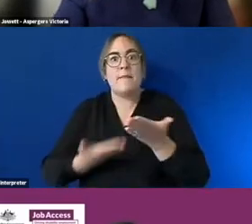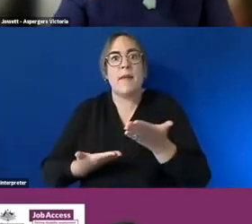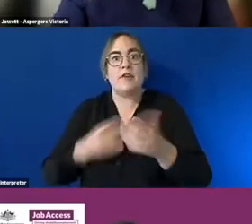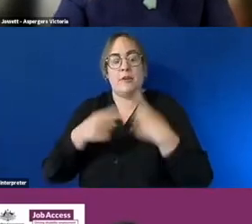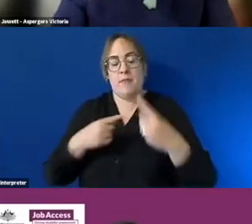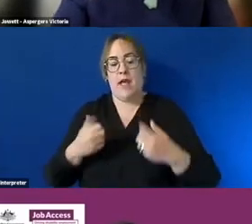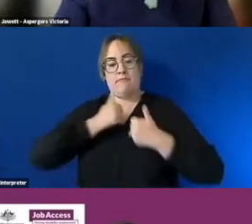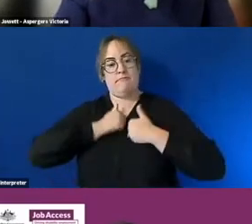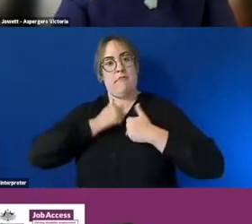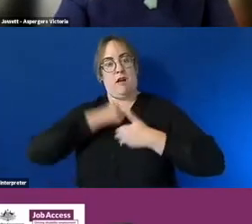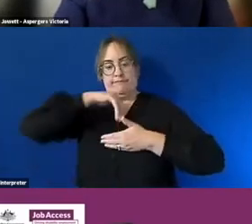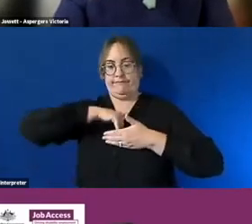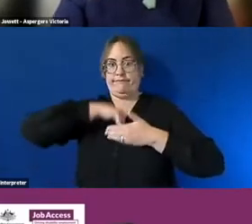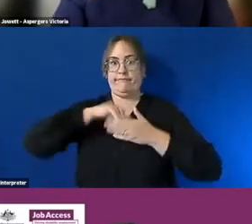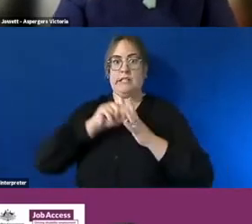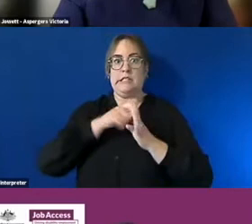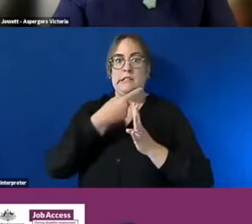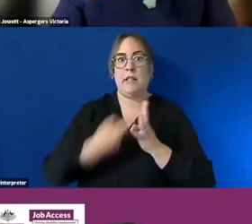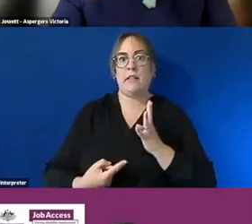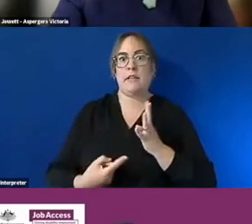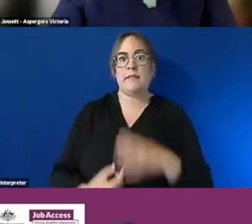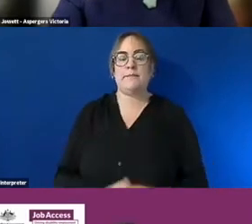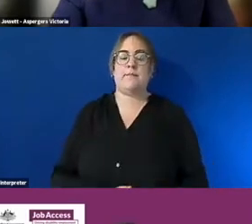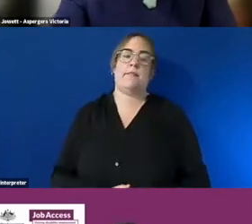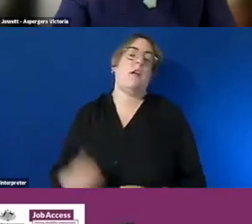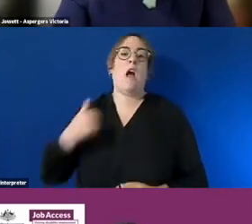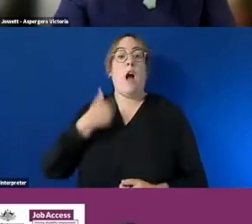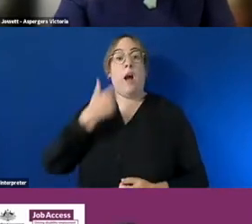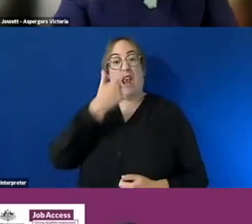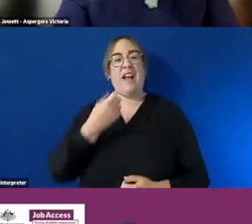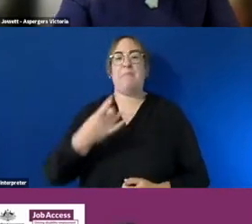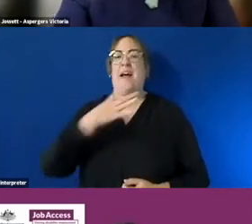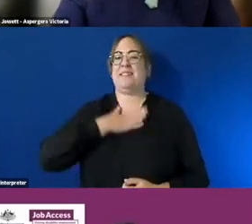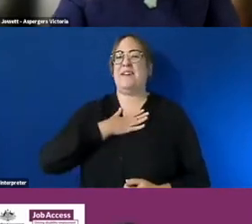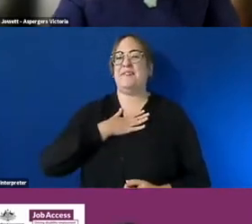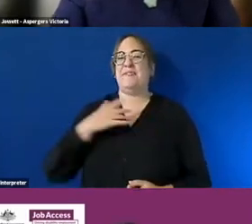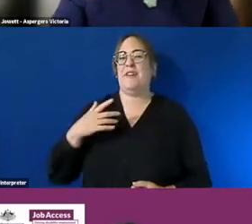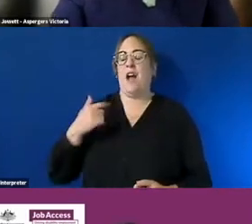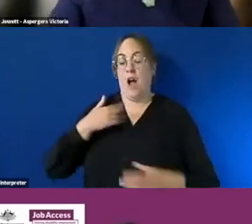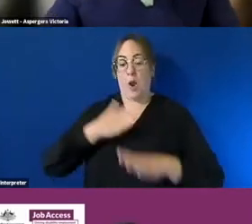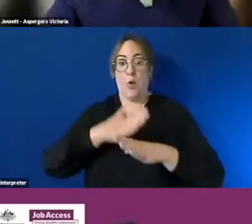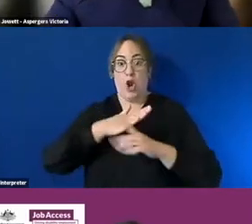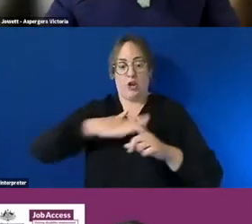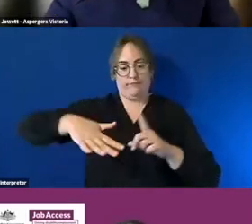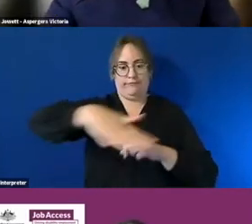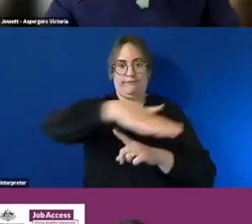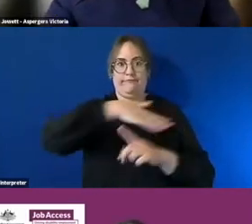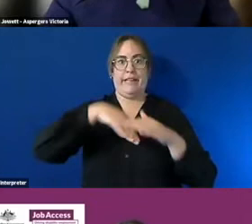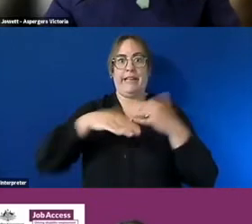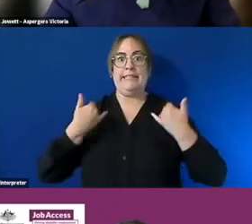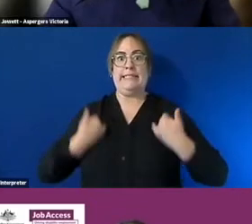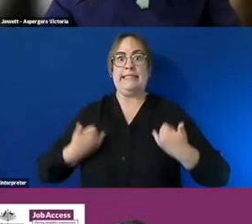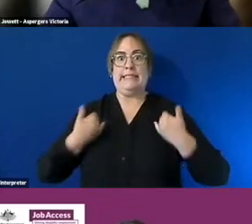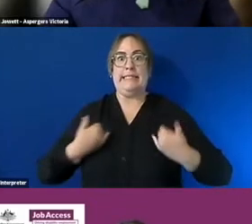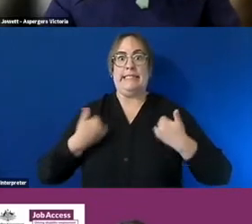and things that they struggle with um i'm yeah pretty lucky that i um you know work in communicable disease so everyone